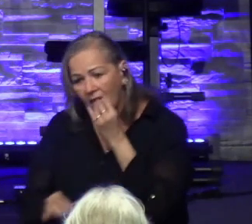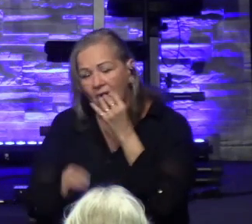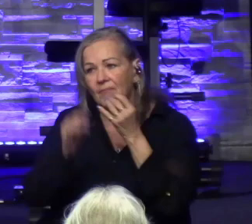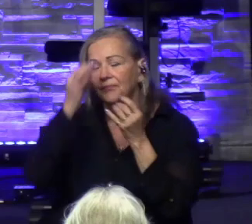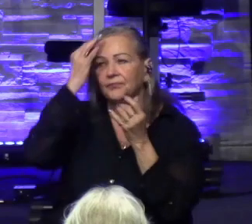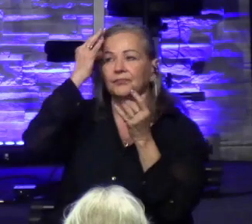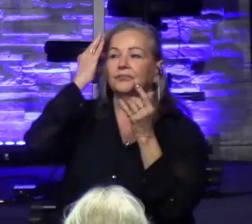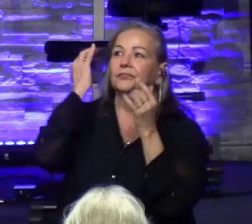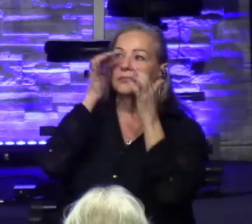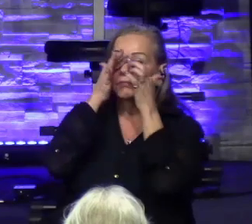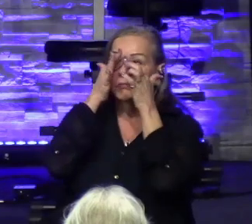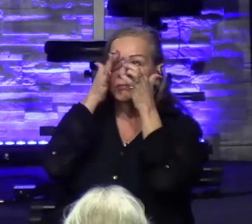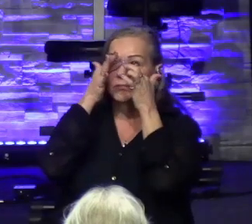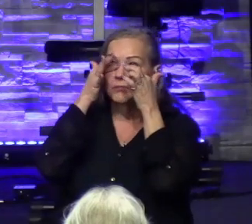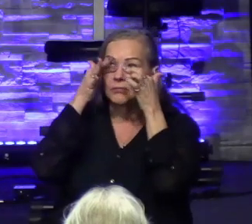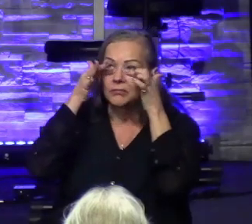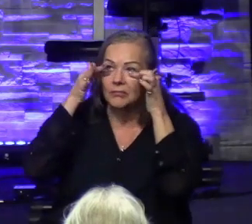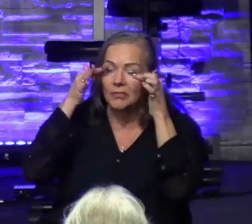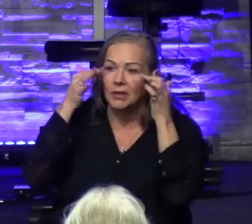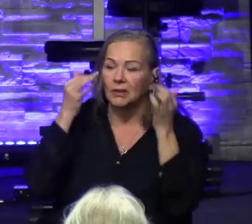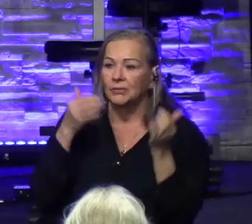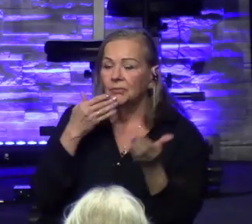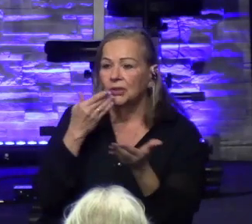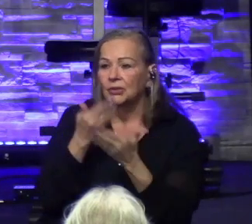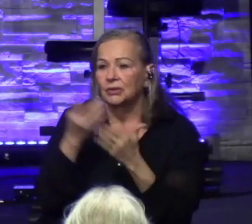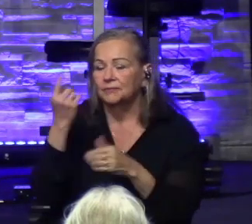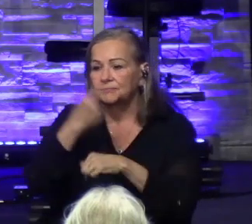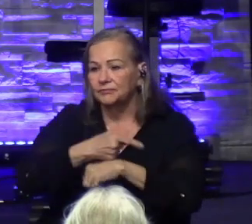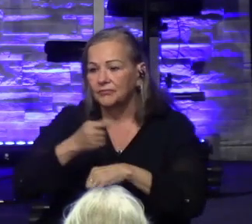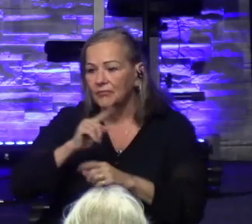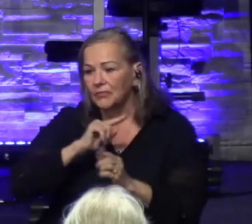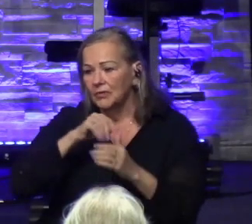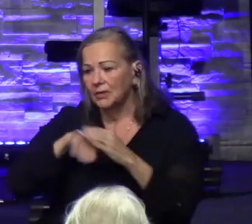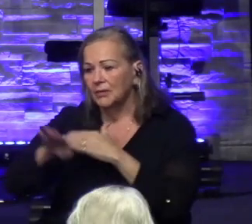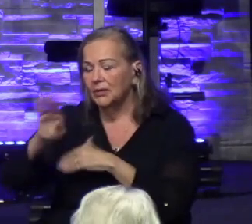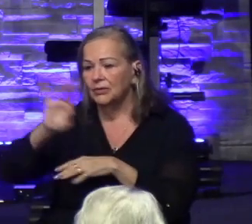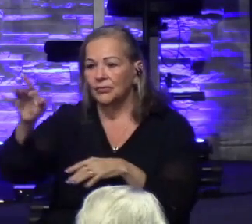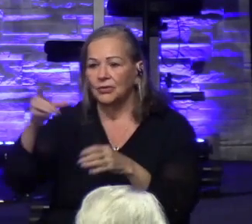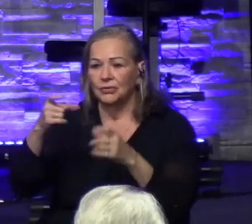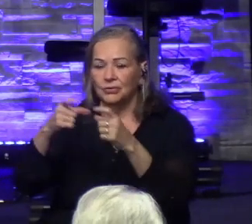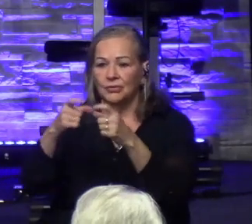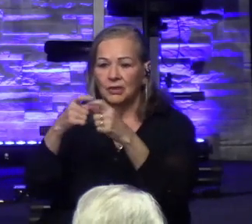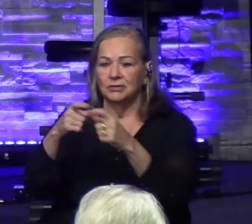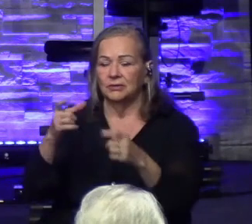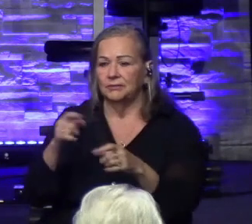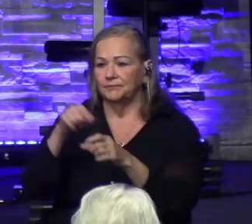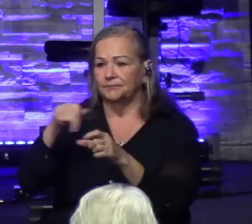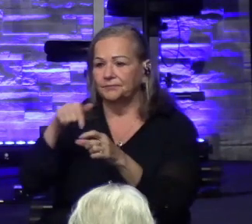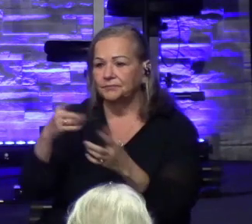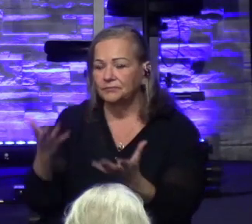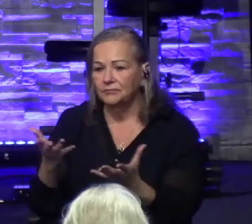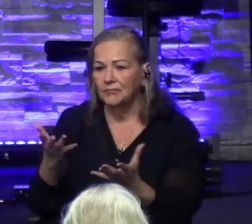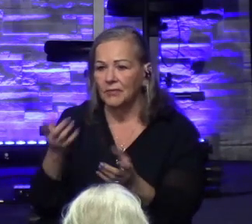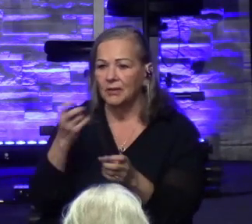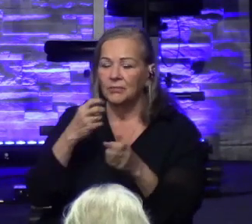It wouldn't be a good day if we came in on Sunday morning and there were no donuts. That would be bad. That would be a rough way to start it.